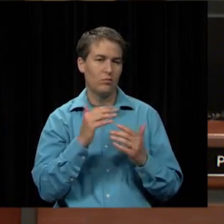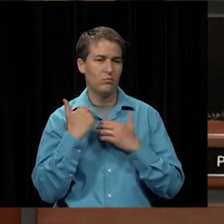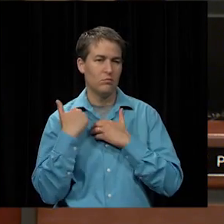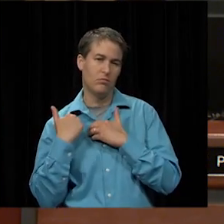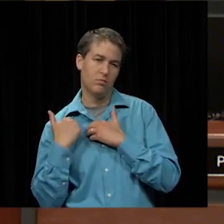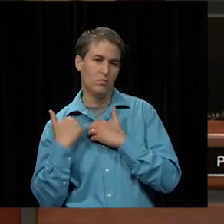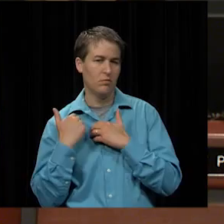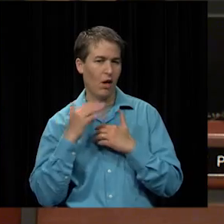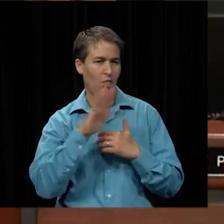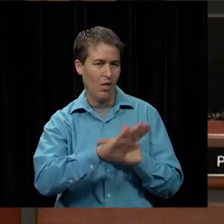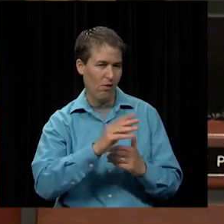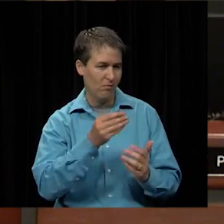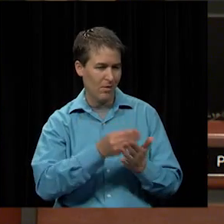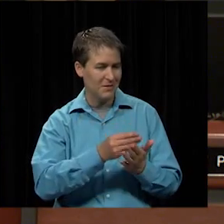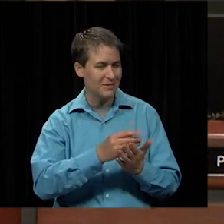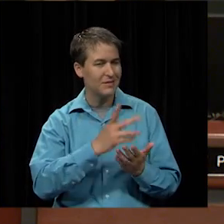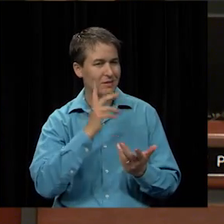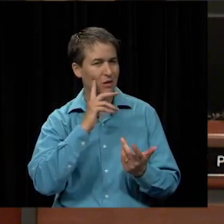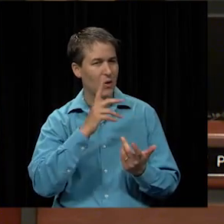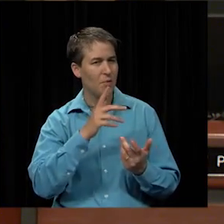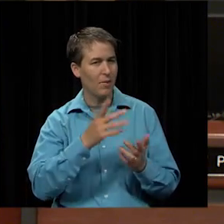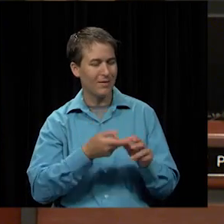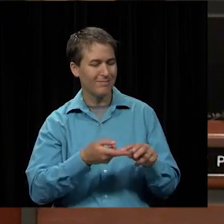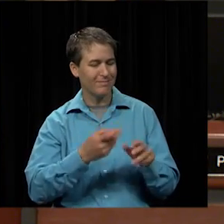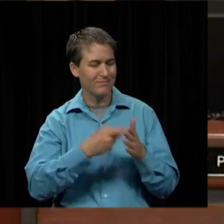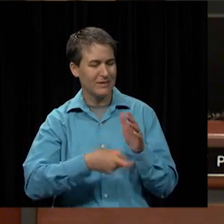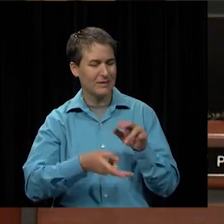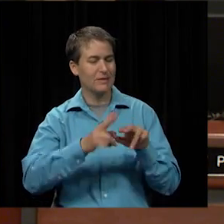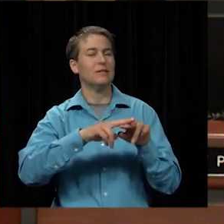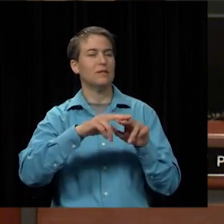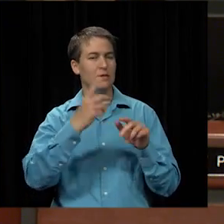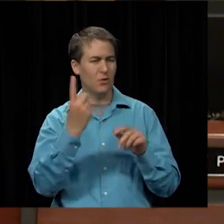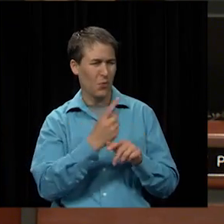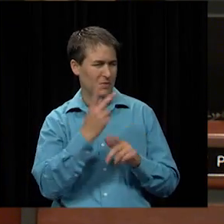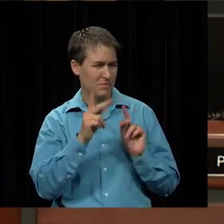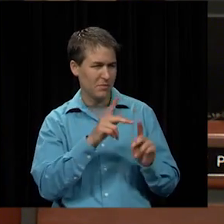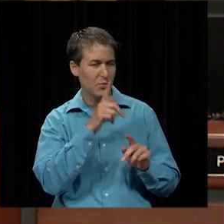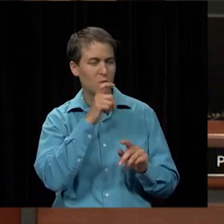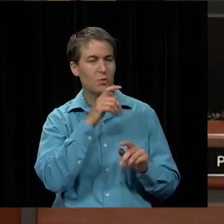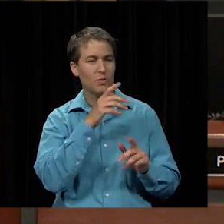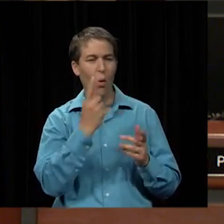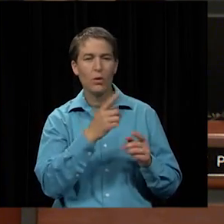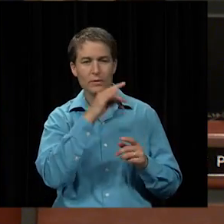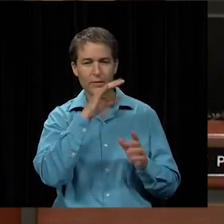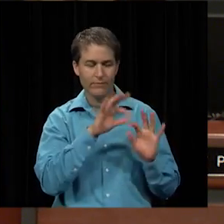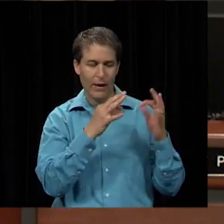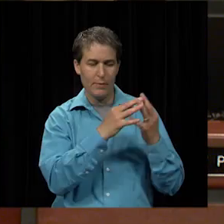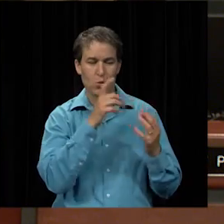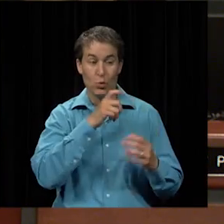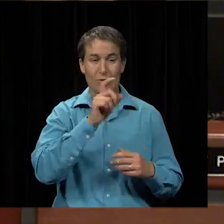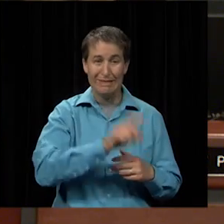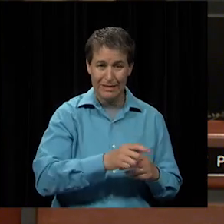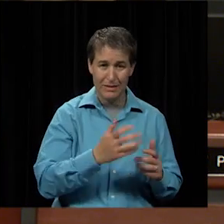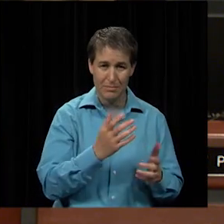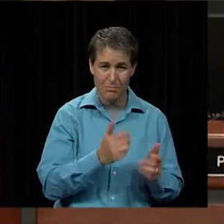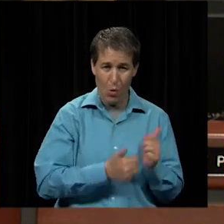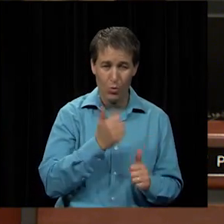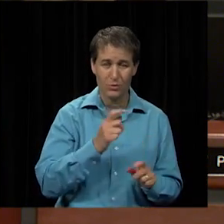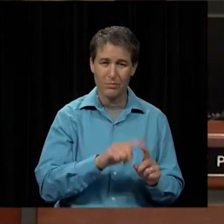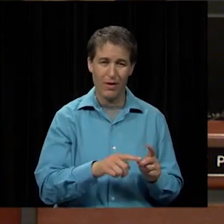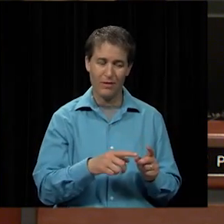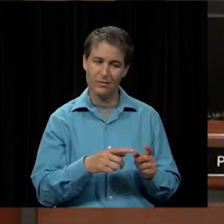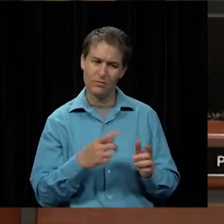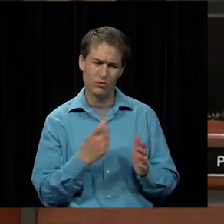economy their money by raising that fee because it's always the people if you know it's always the kids the families that need it the most so it's